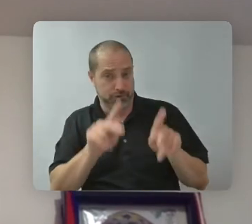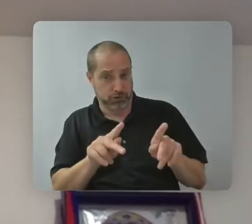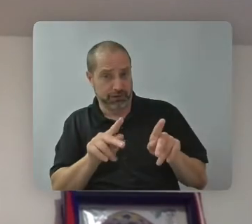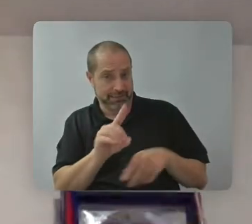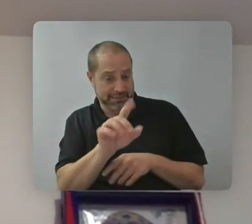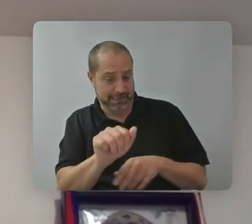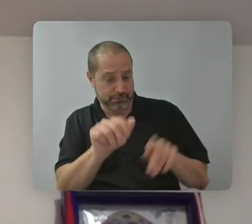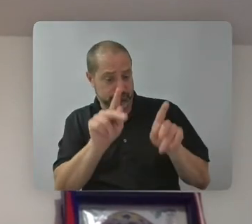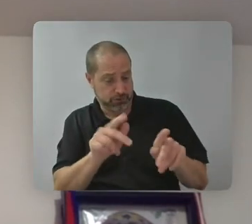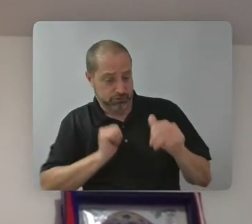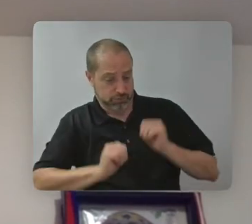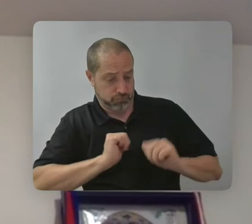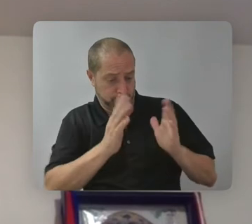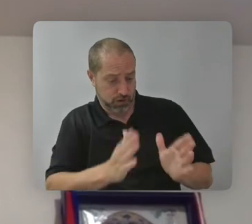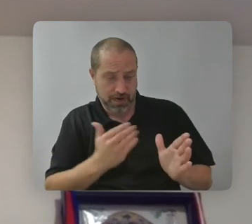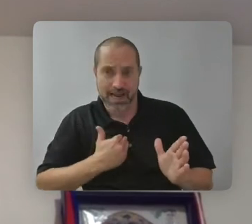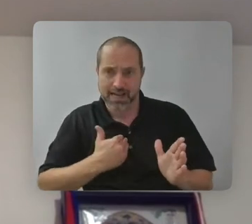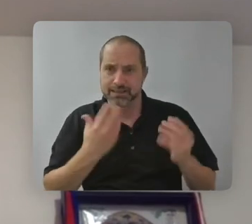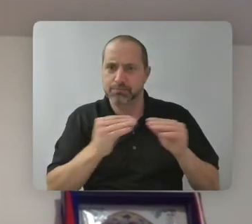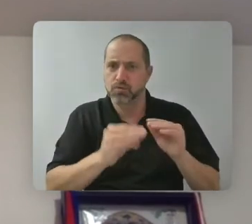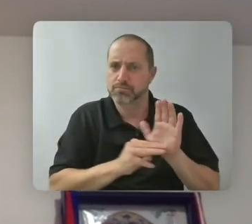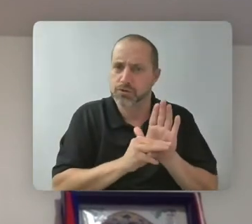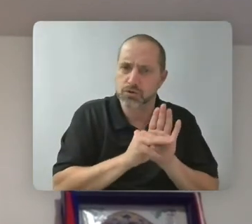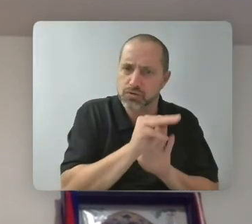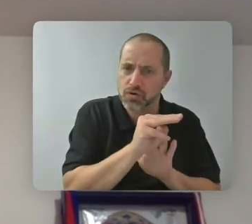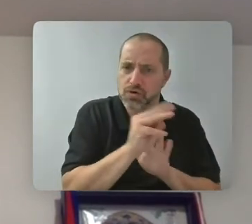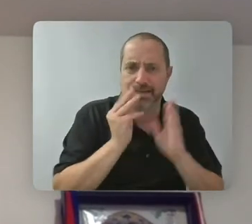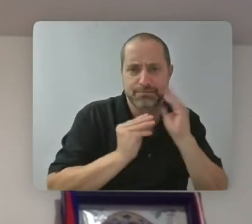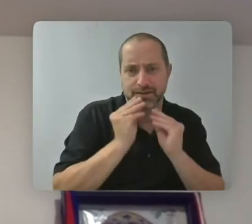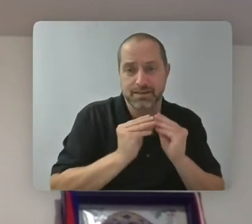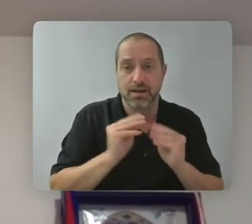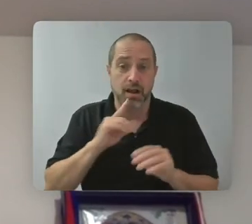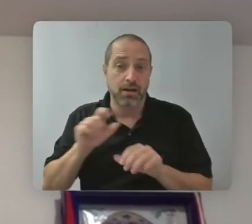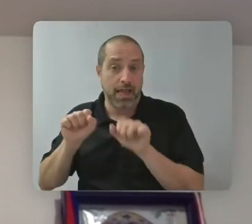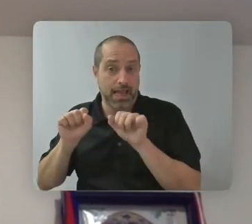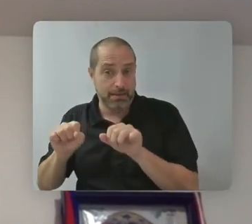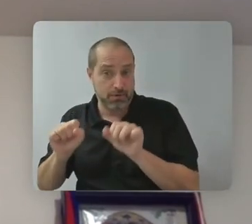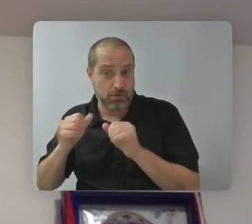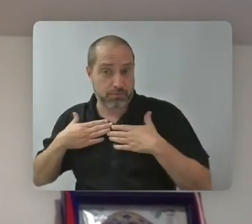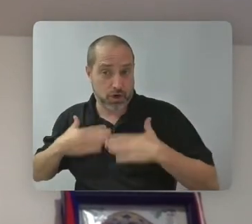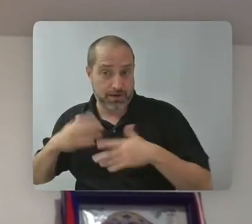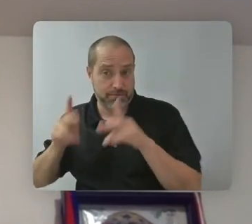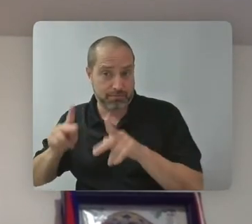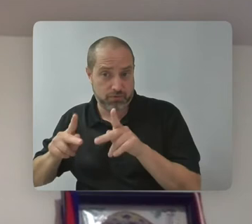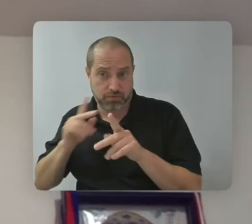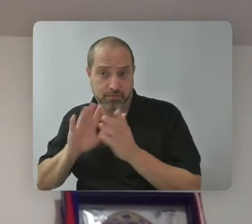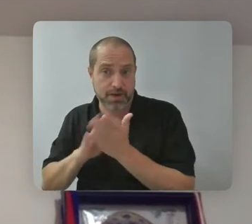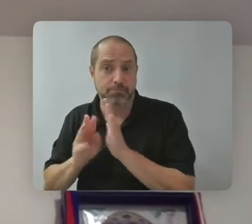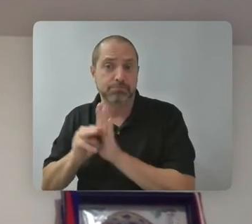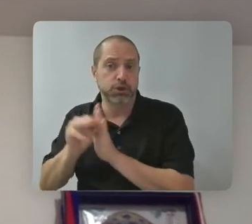people may not get until much later in their life, because we've had to deal with so much growing up that we don't really,